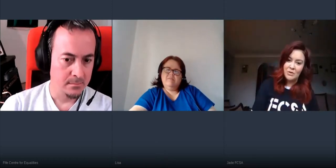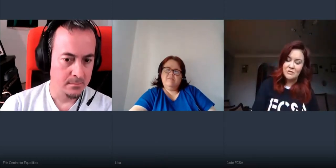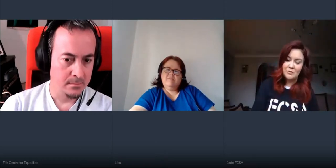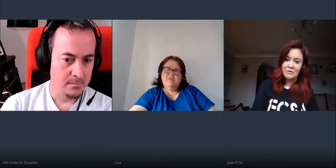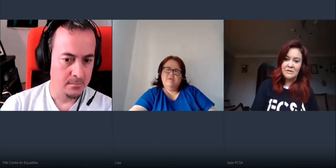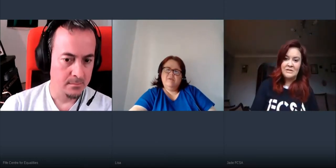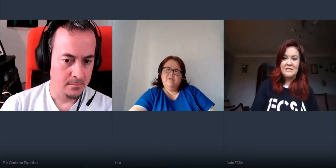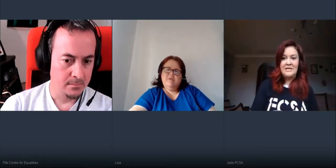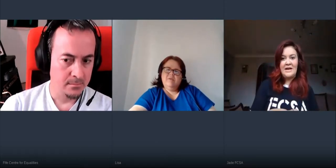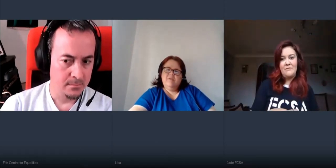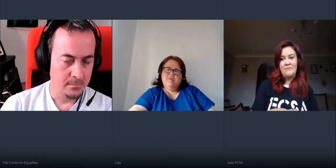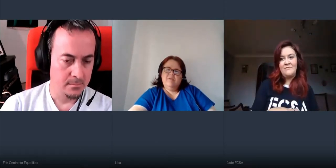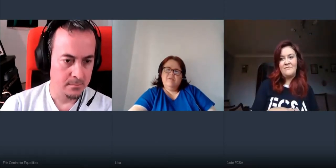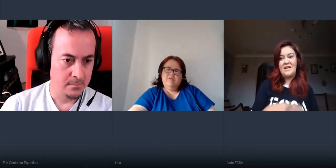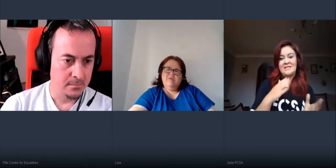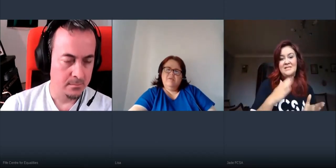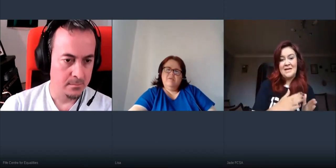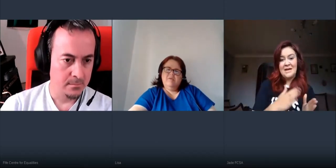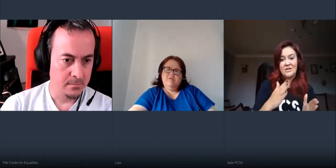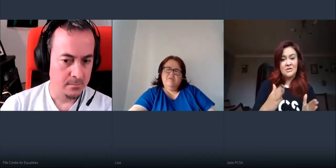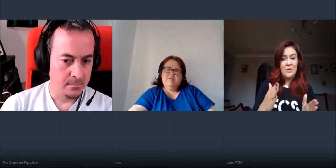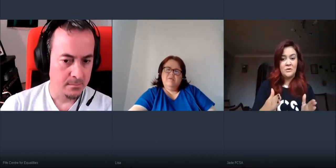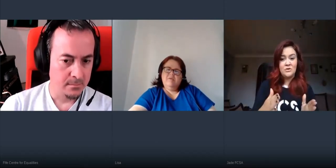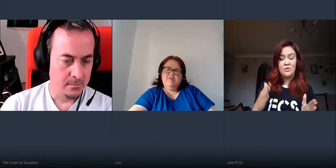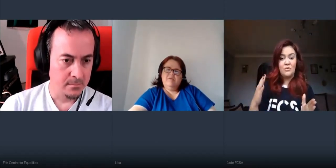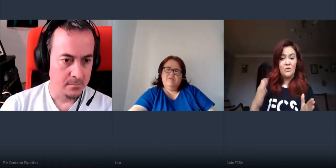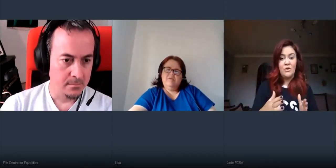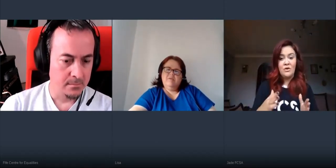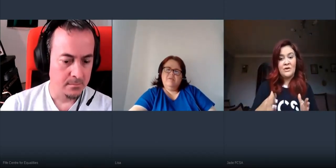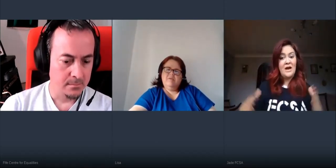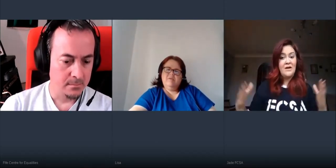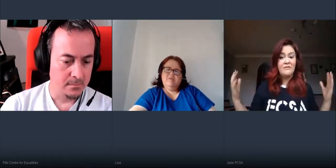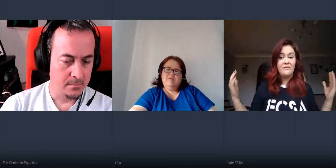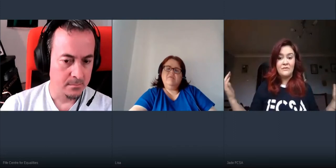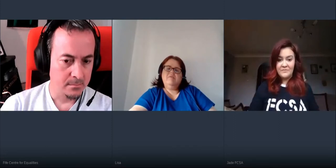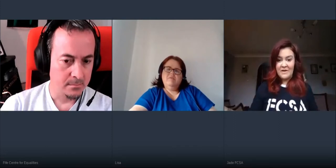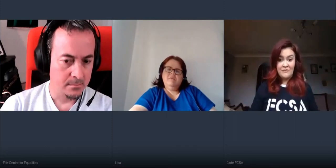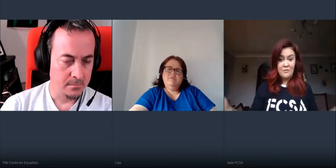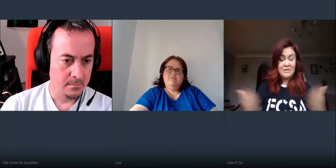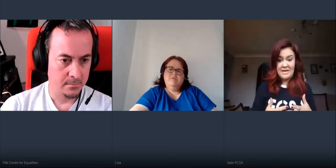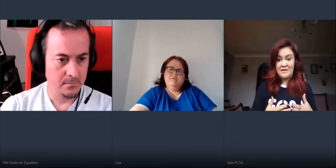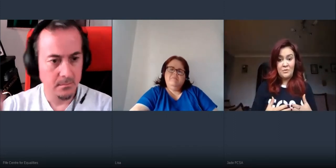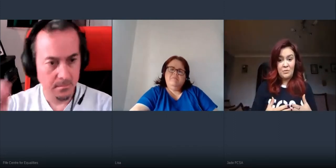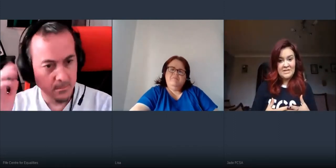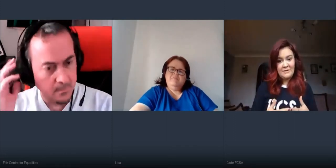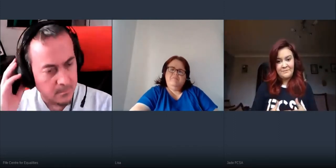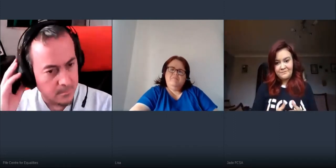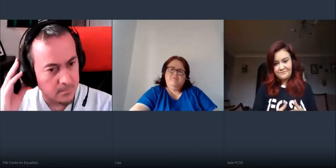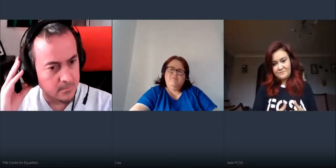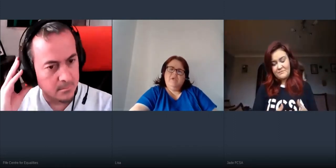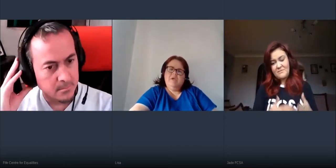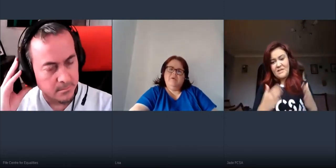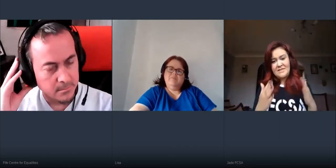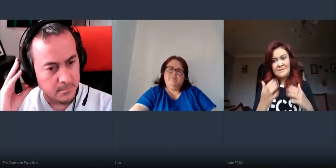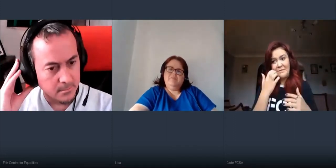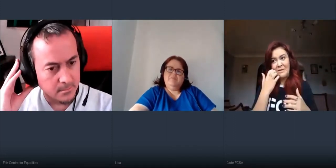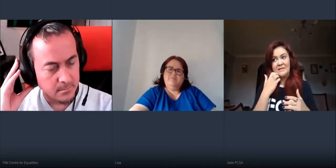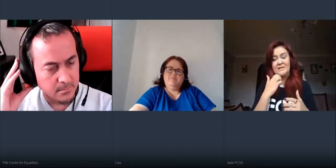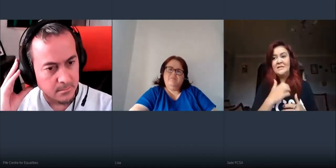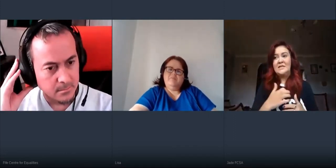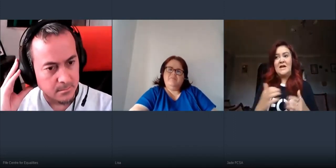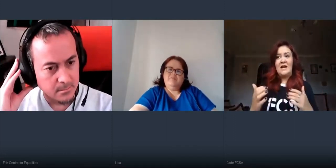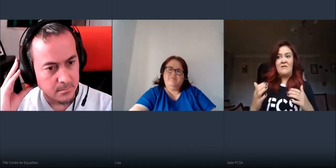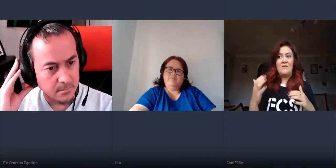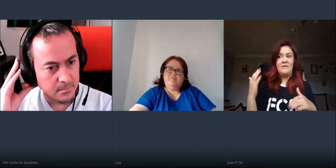possible um and it's staggered as well so we're not going to have everybody in at one time yeah and